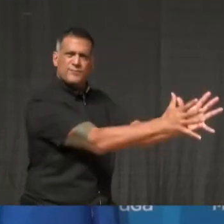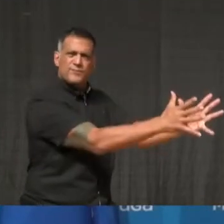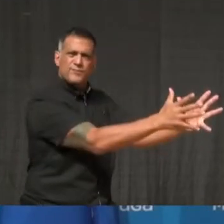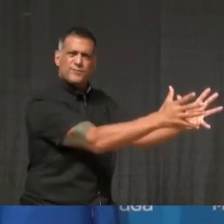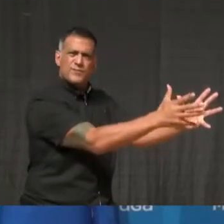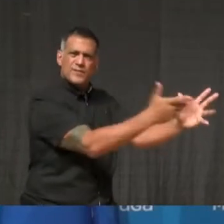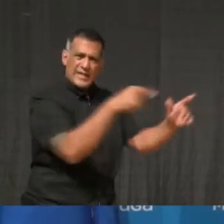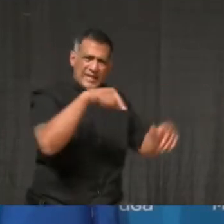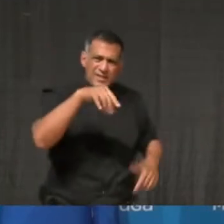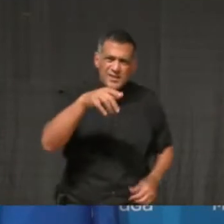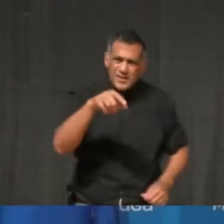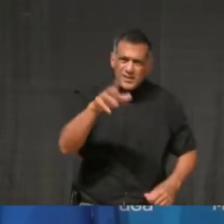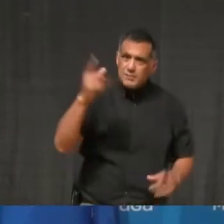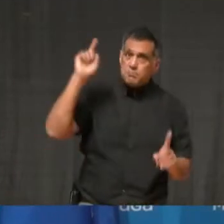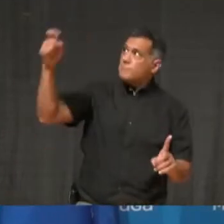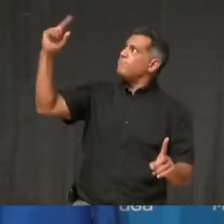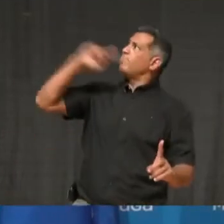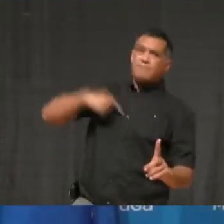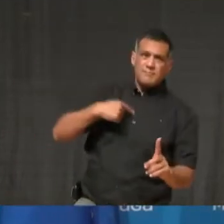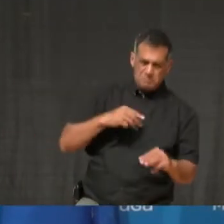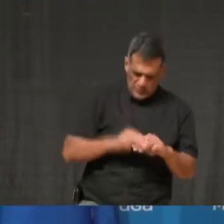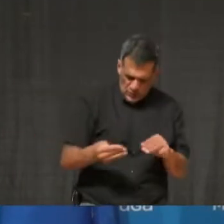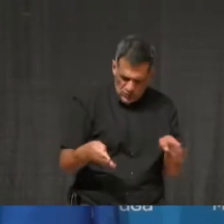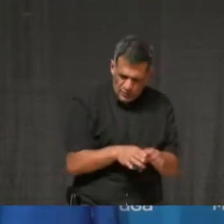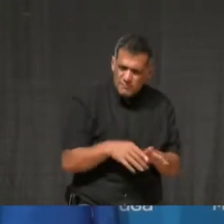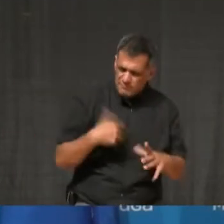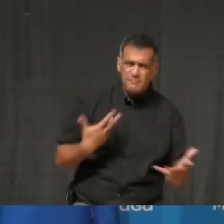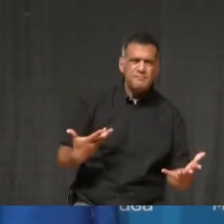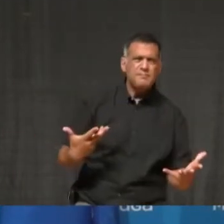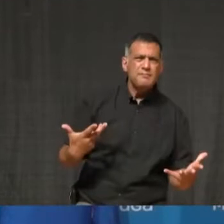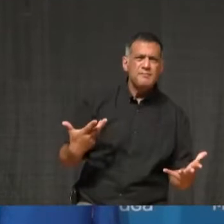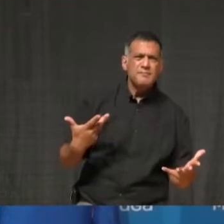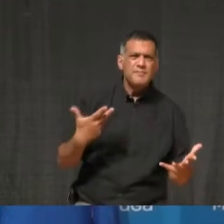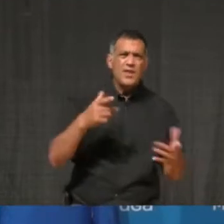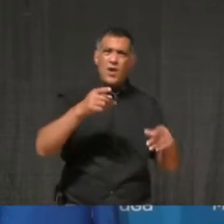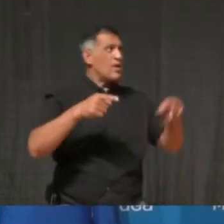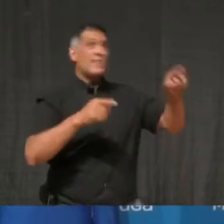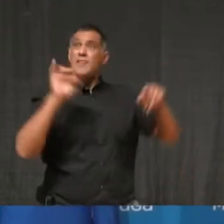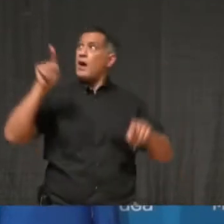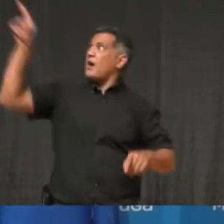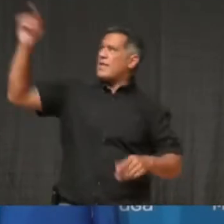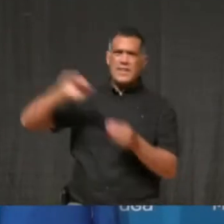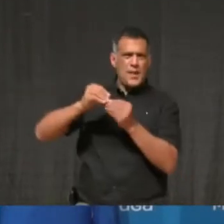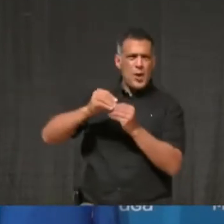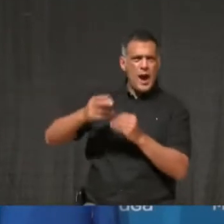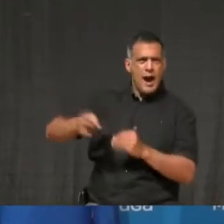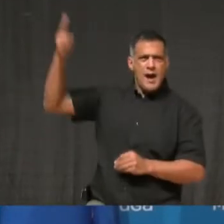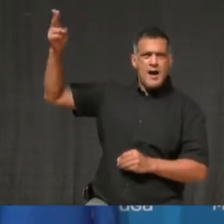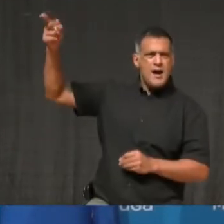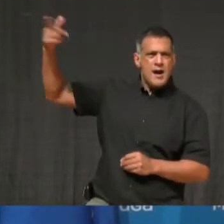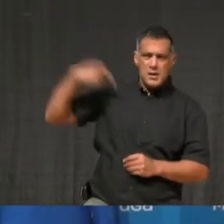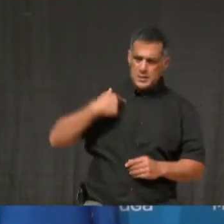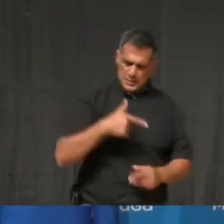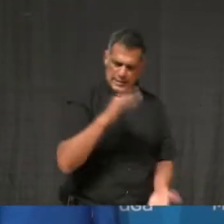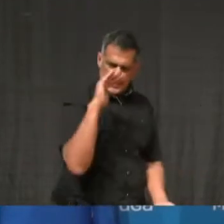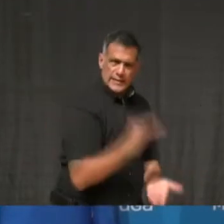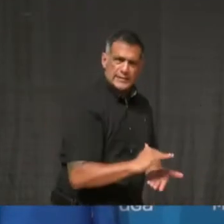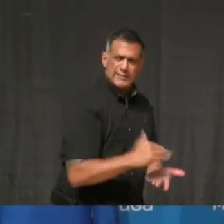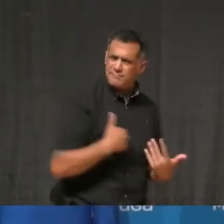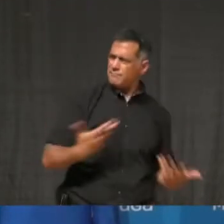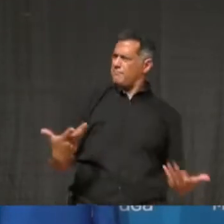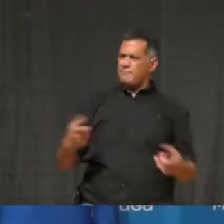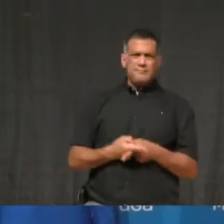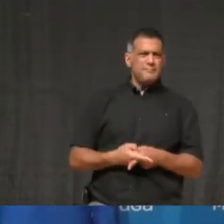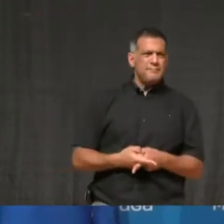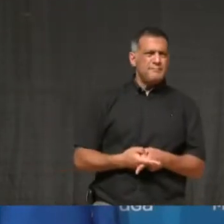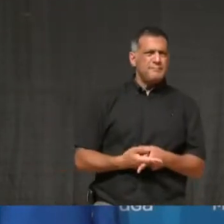much for that question. It is a very important question. I'm going to take a shot at it, and then I'm going to ask Dr. Lowe as well. So, first of all, we have been deemed, because we are one public